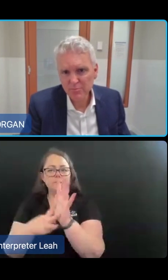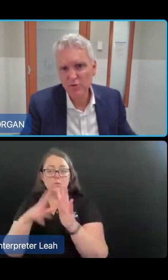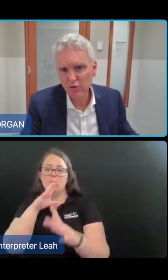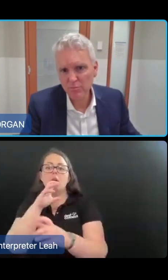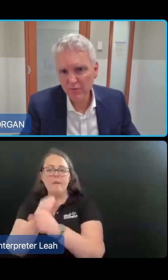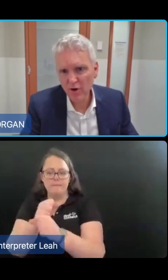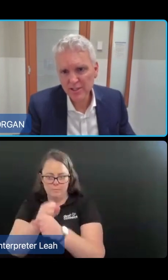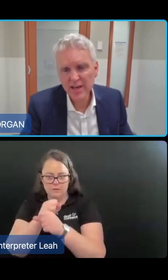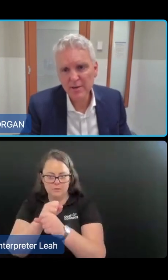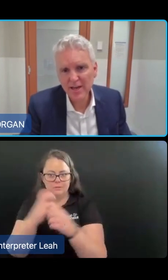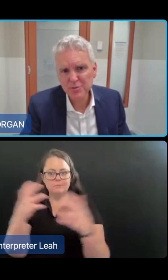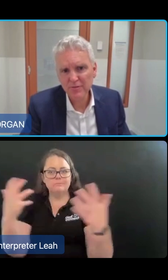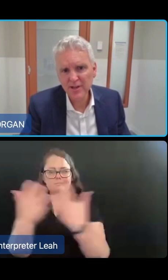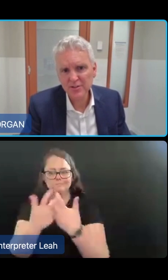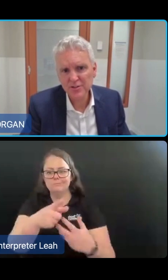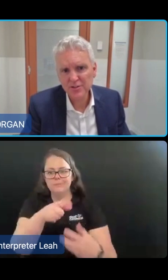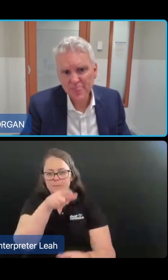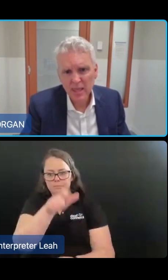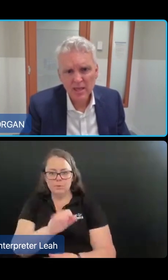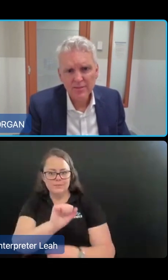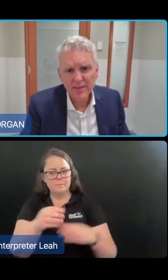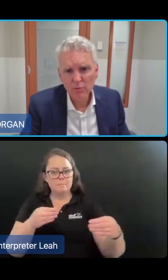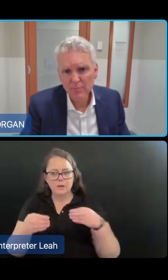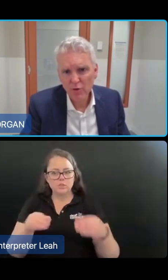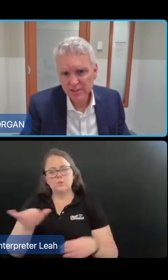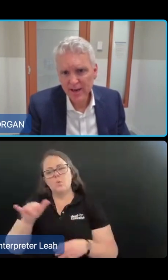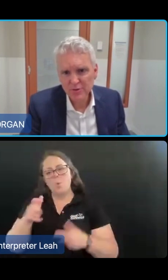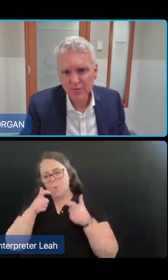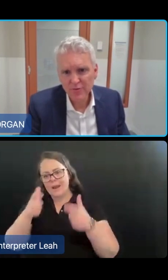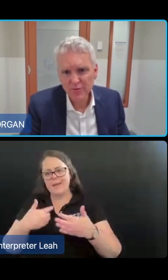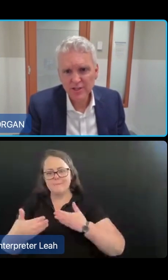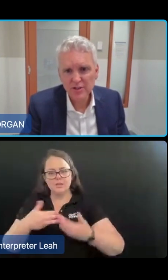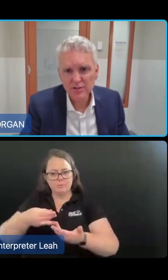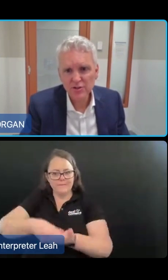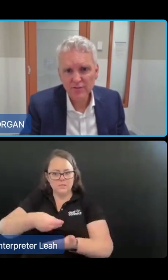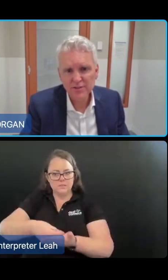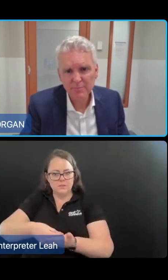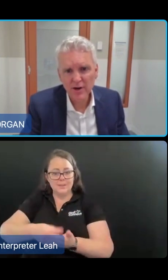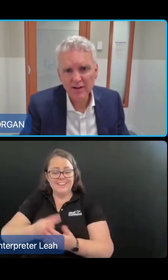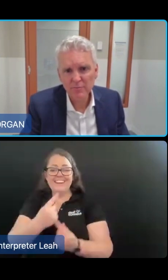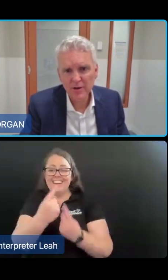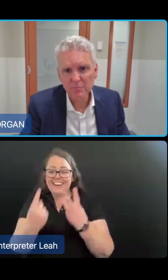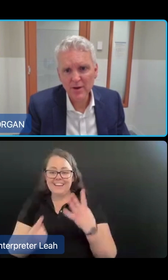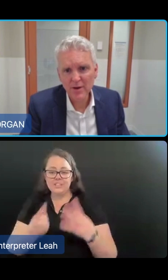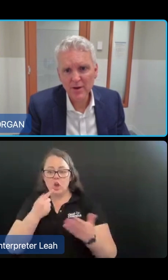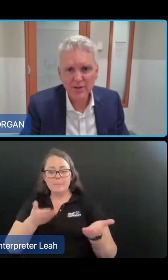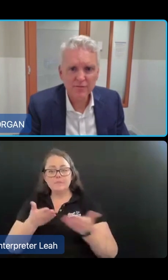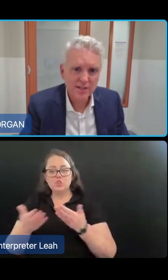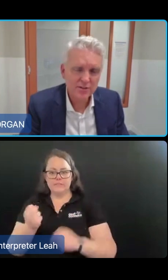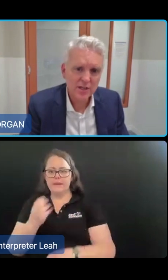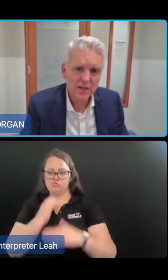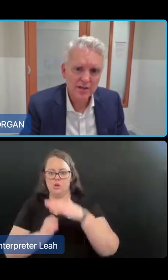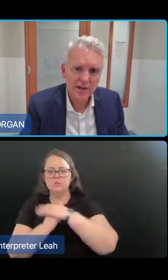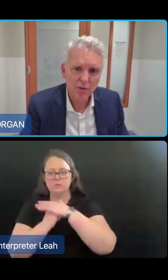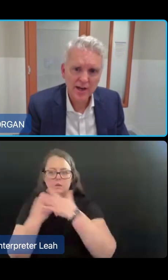client's budget or the provider's care management funds. There will be price caps for each service set by government based on the